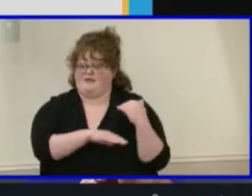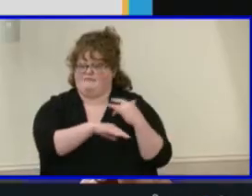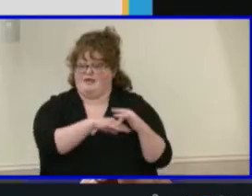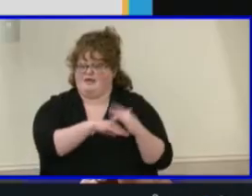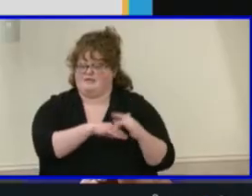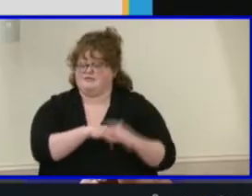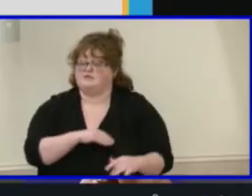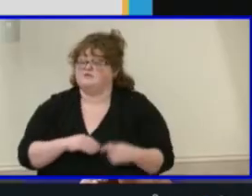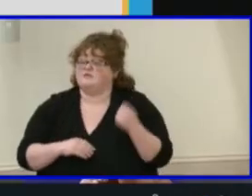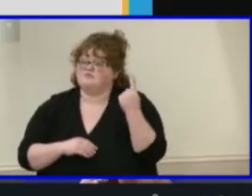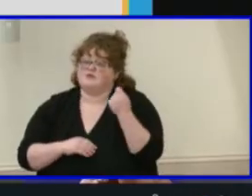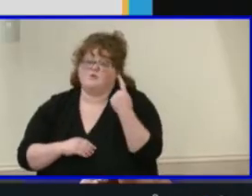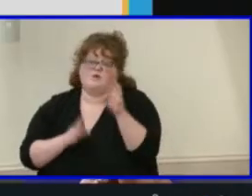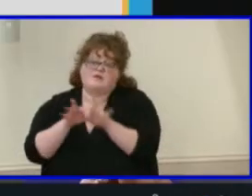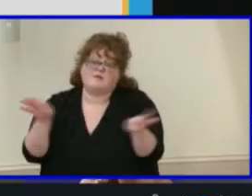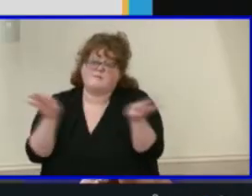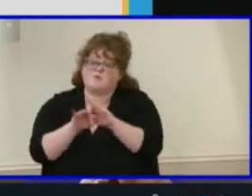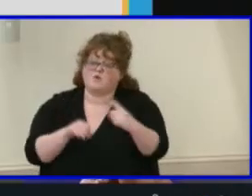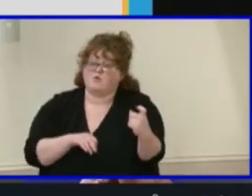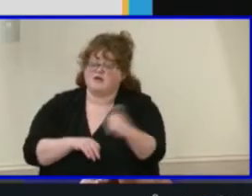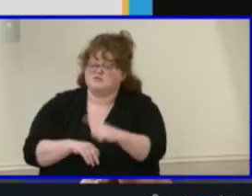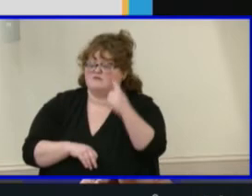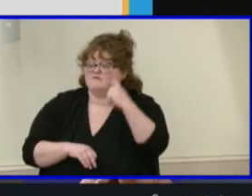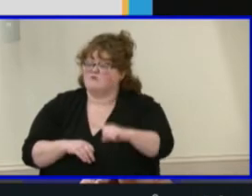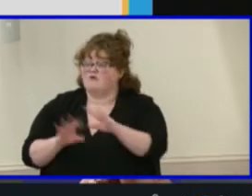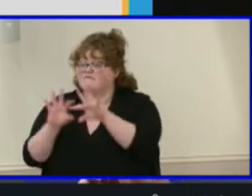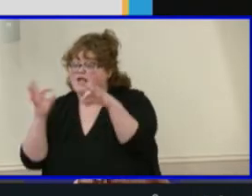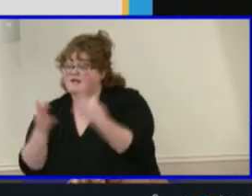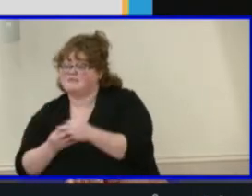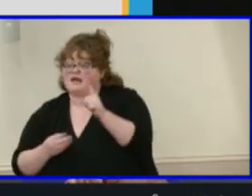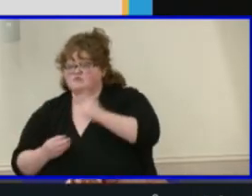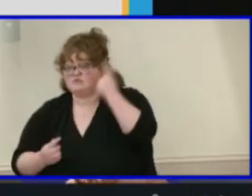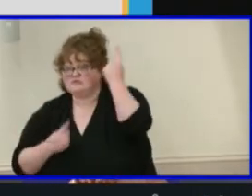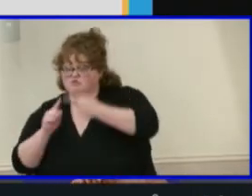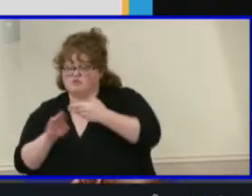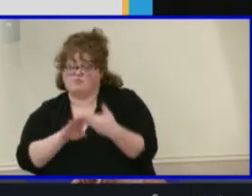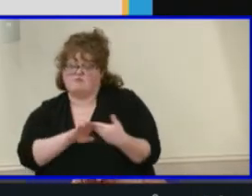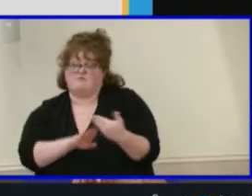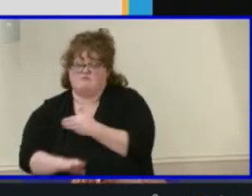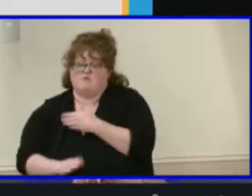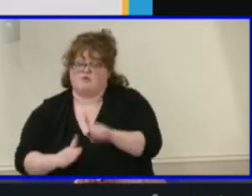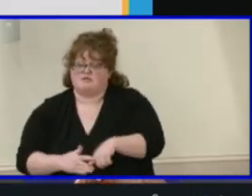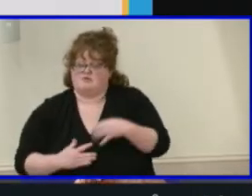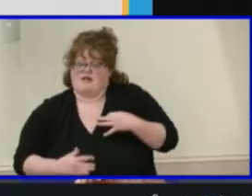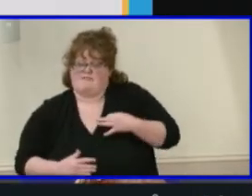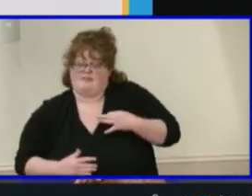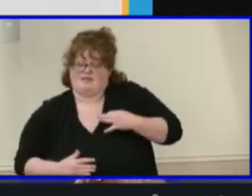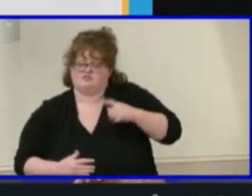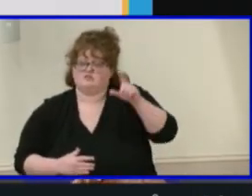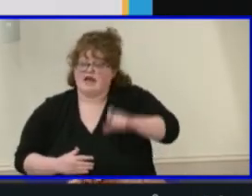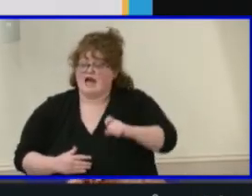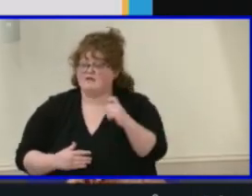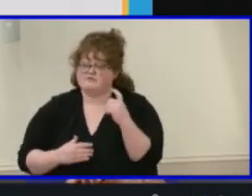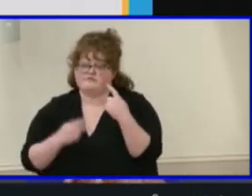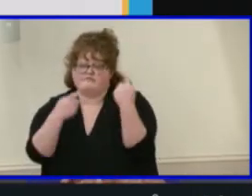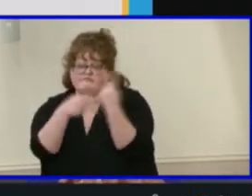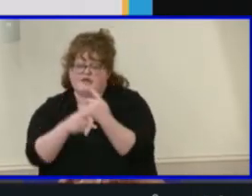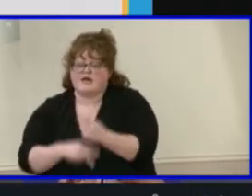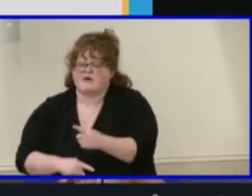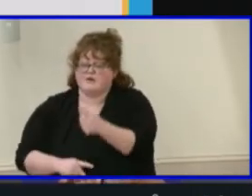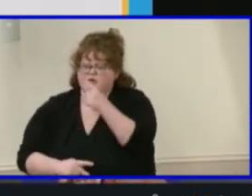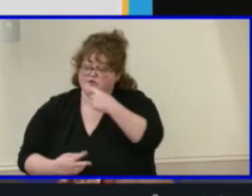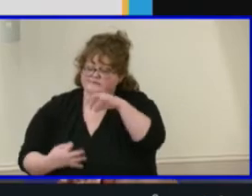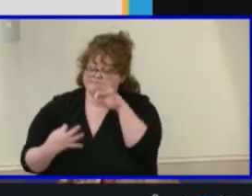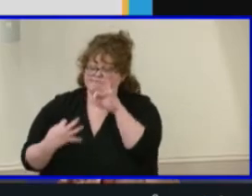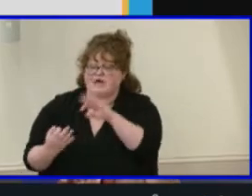our families need to consider before the application process begins is who is the ideal student for Maggie